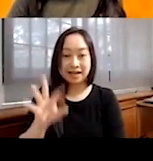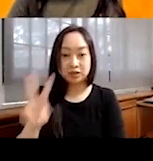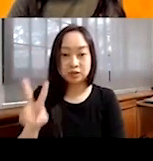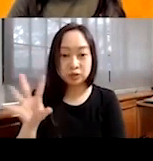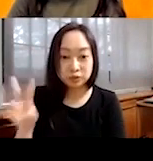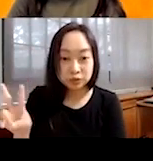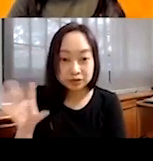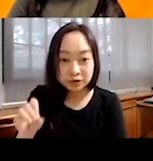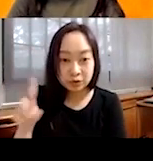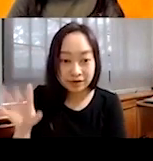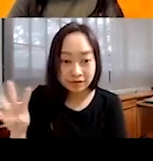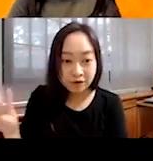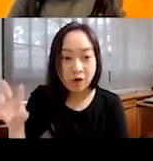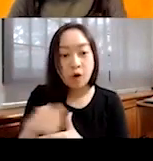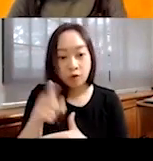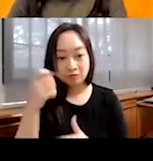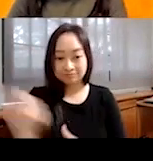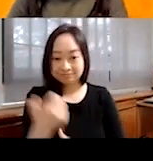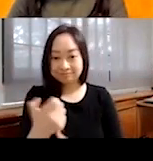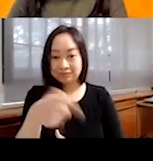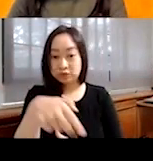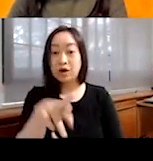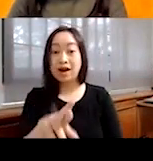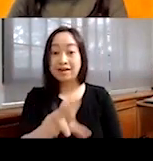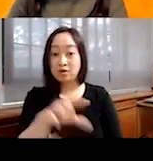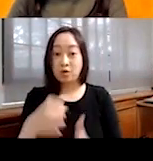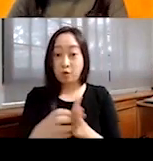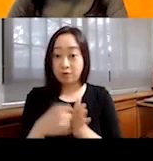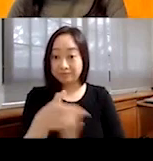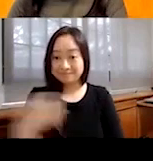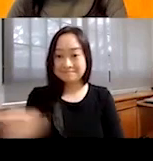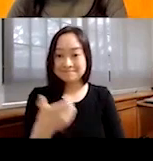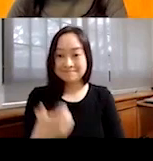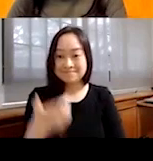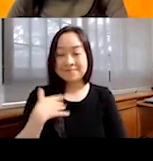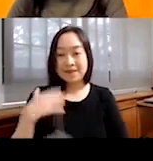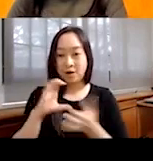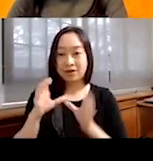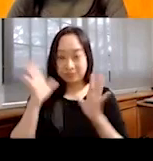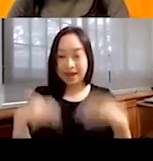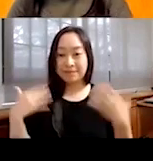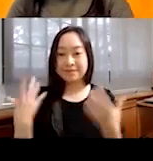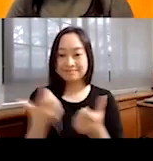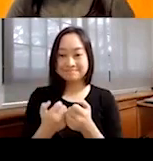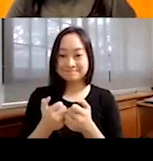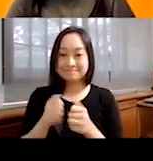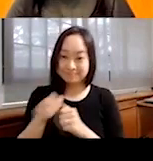0144 or scan the QR code that you see at the bottom of your screen. My colleagues will be happy to communicate with you over text.